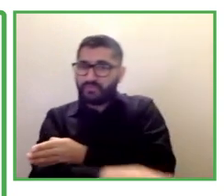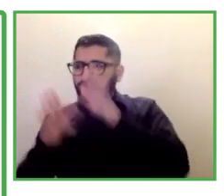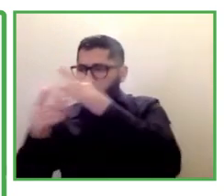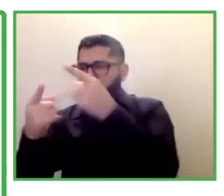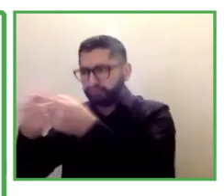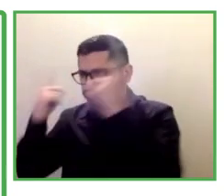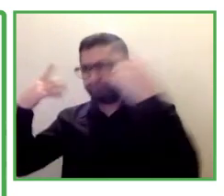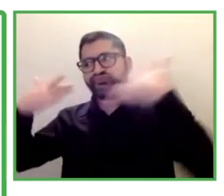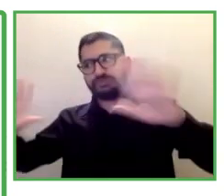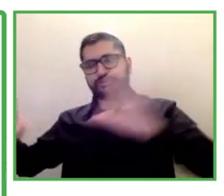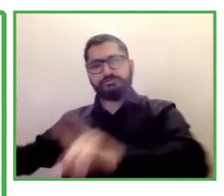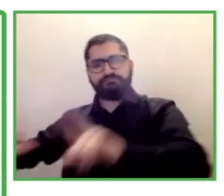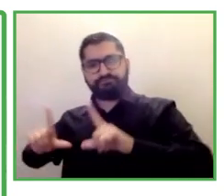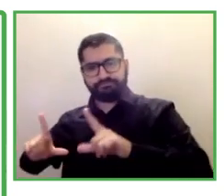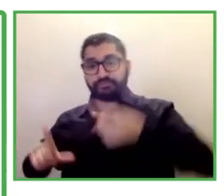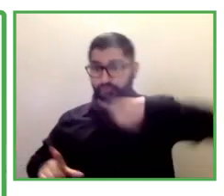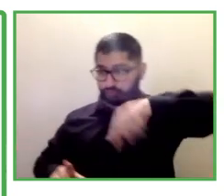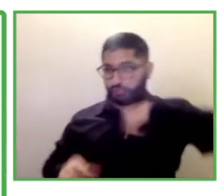workforce